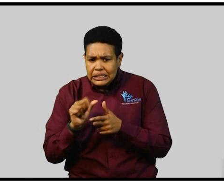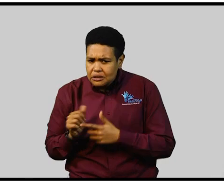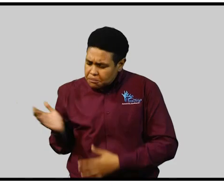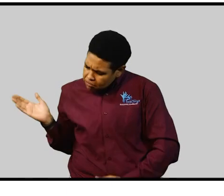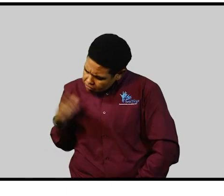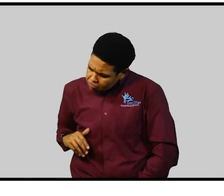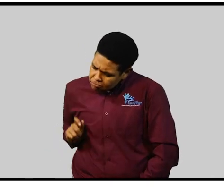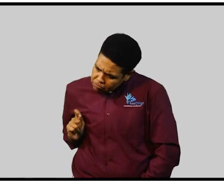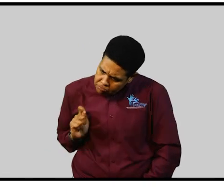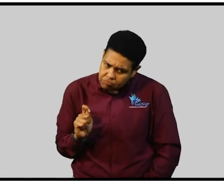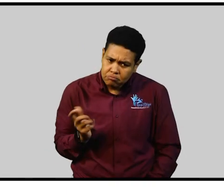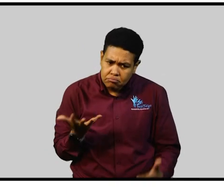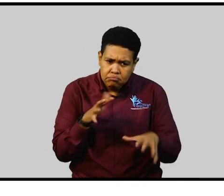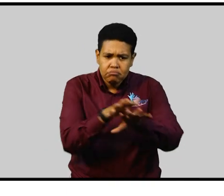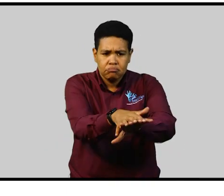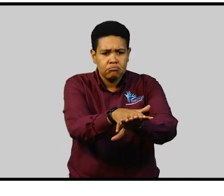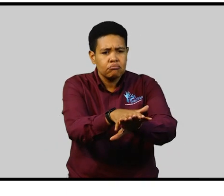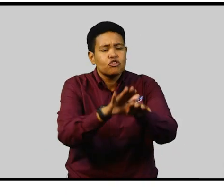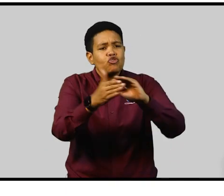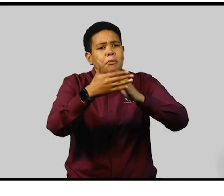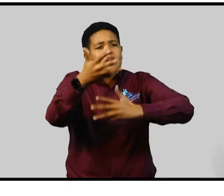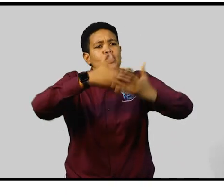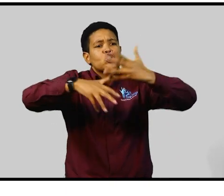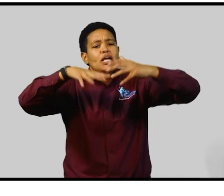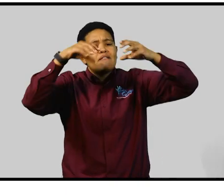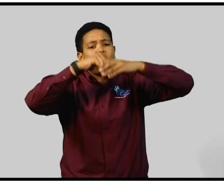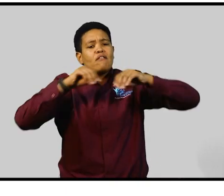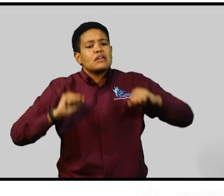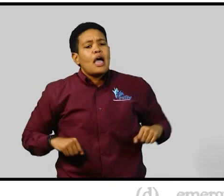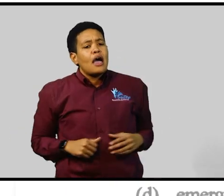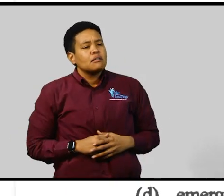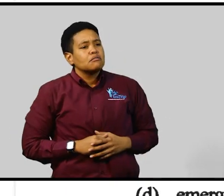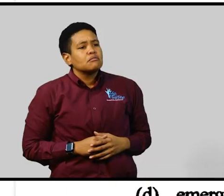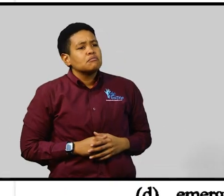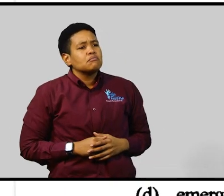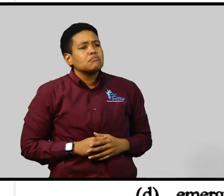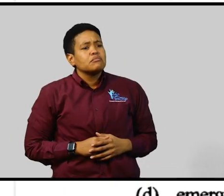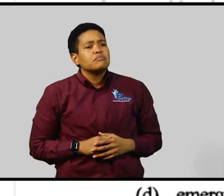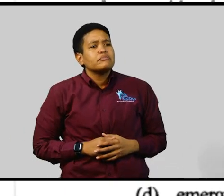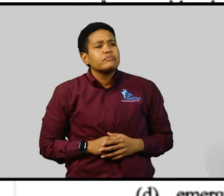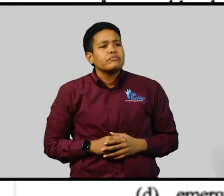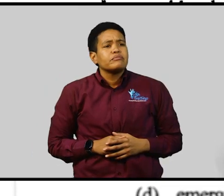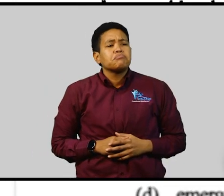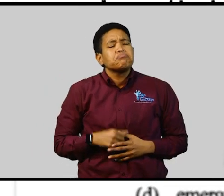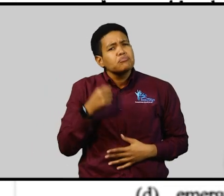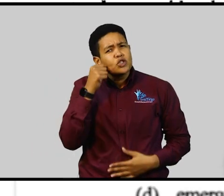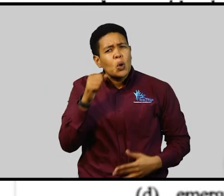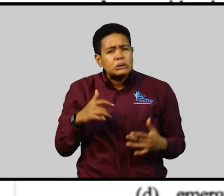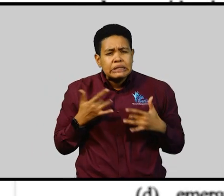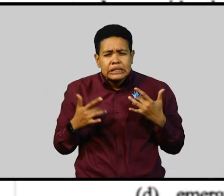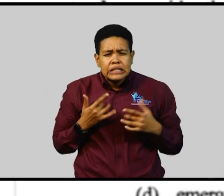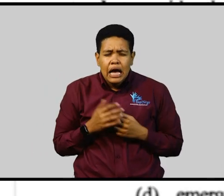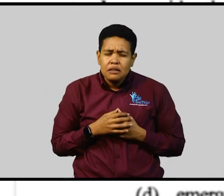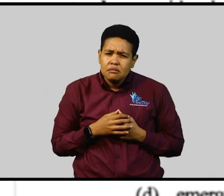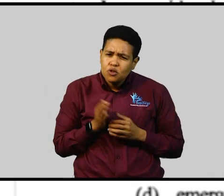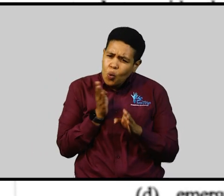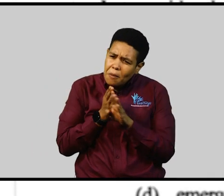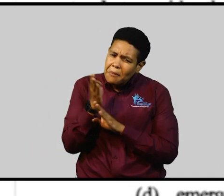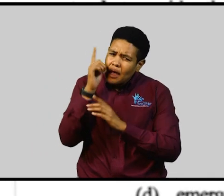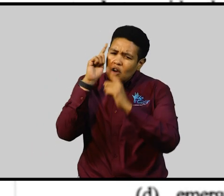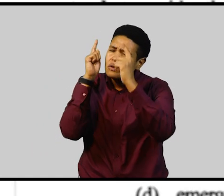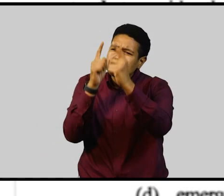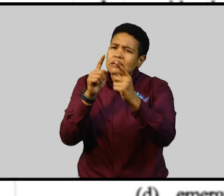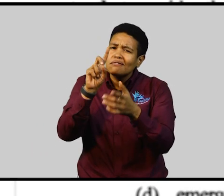disabilities in the mainstream of Jamaican society. Sounds exciting. So what are the main